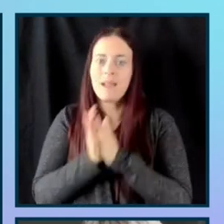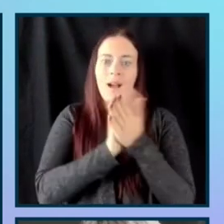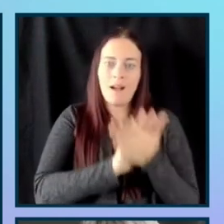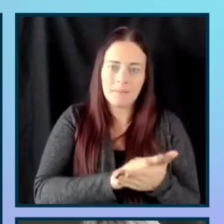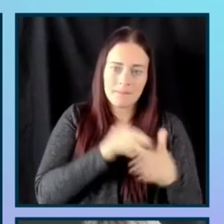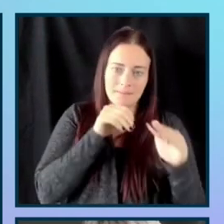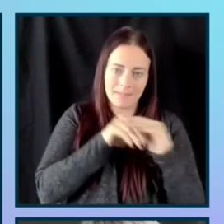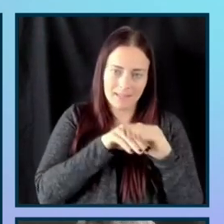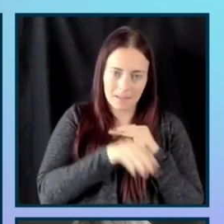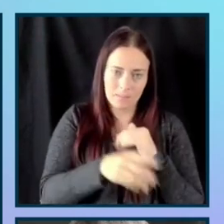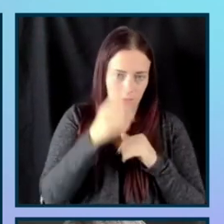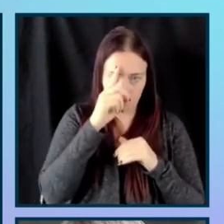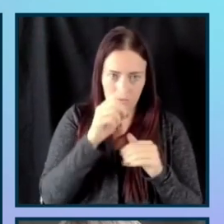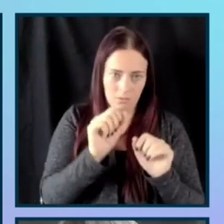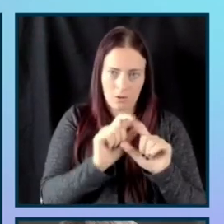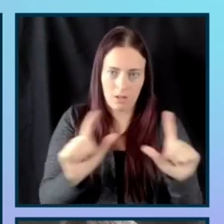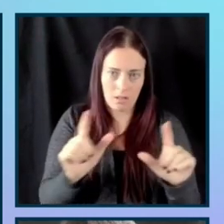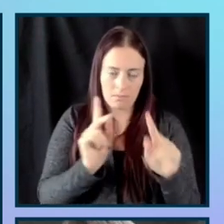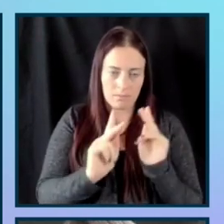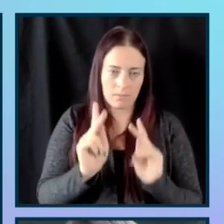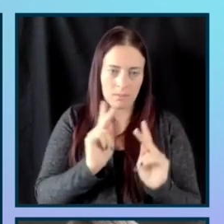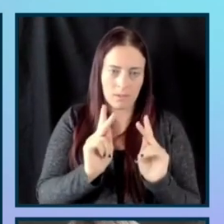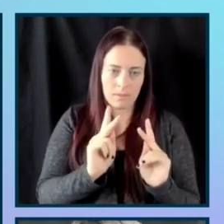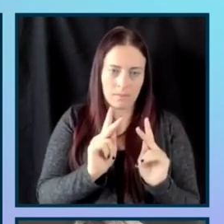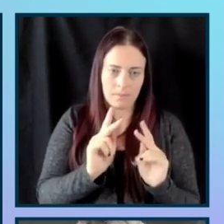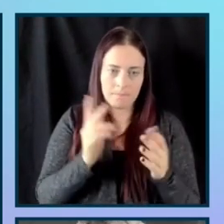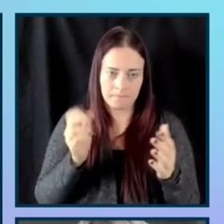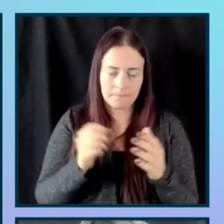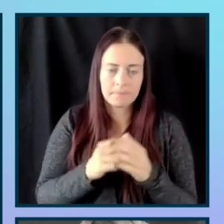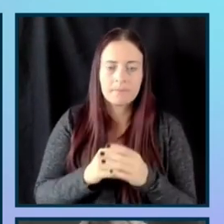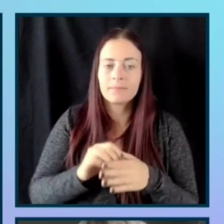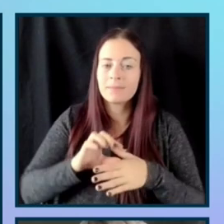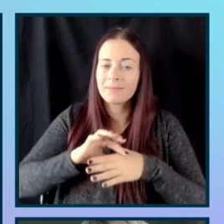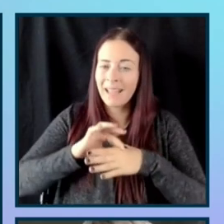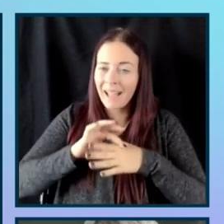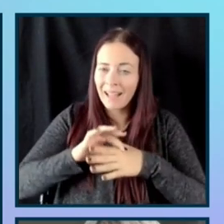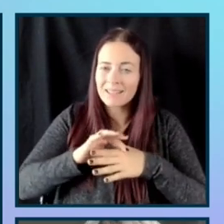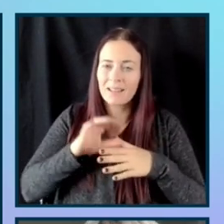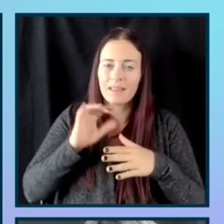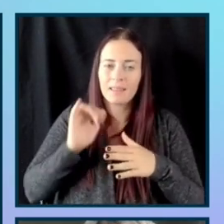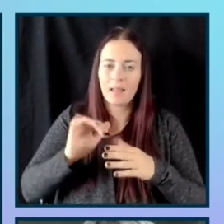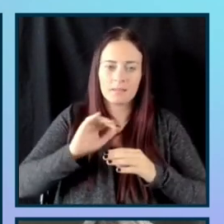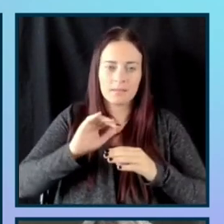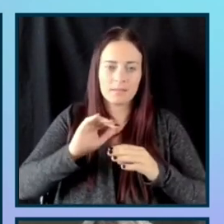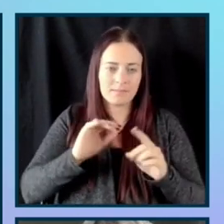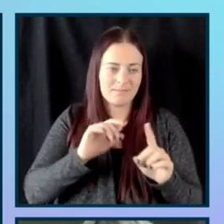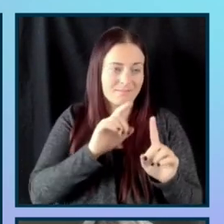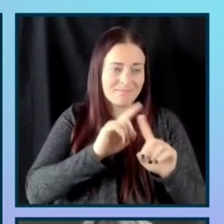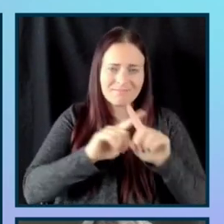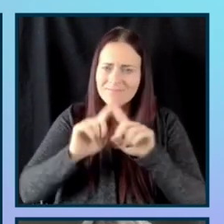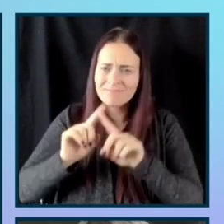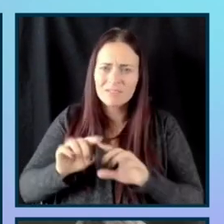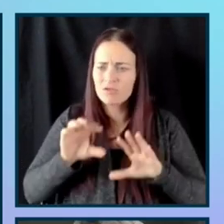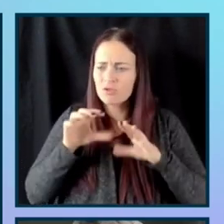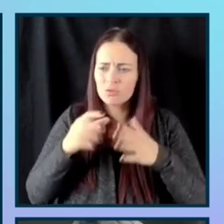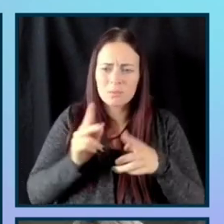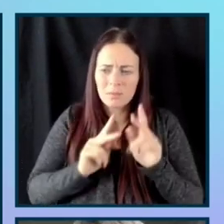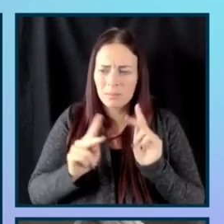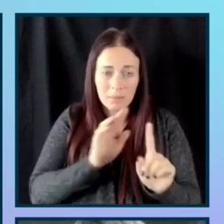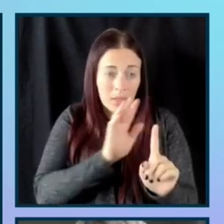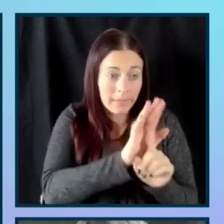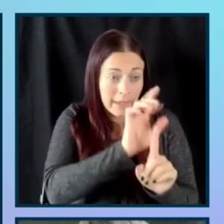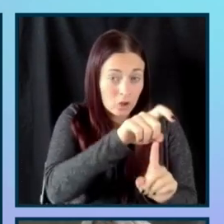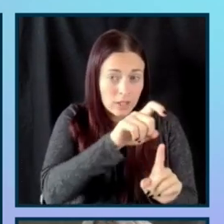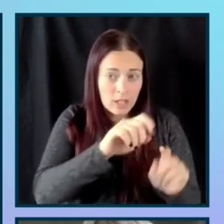Um, content that meets the needs of varying groups. So, um, it could